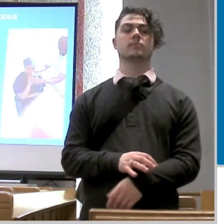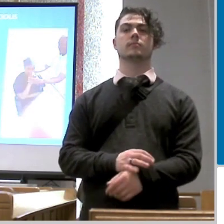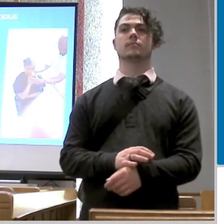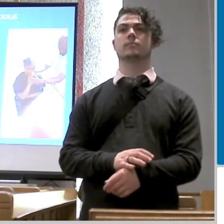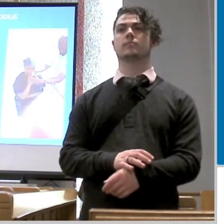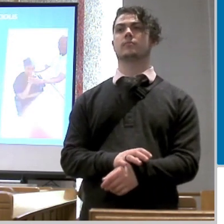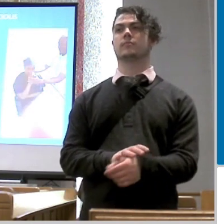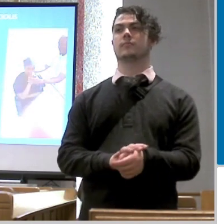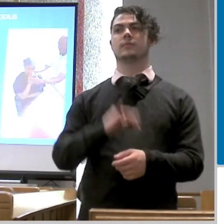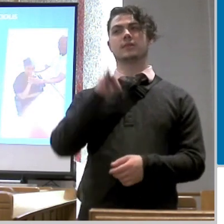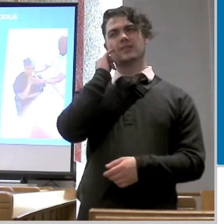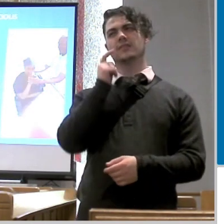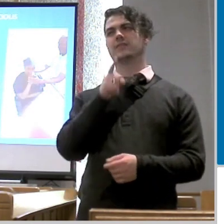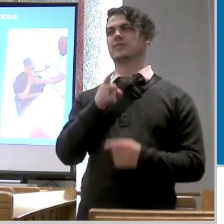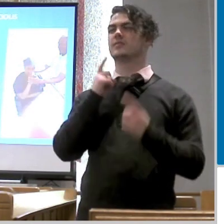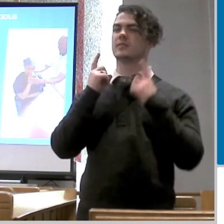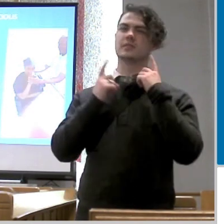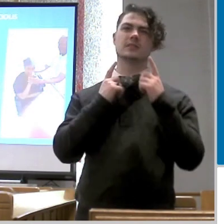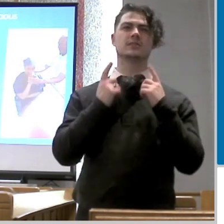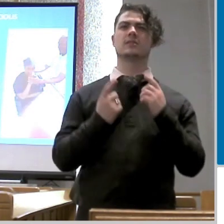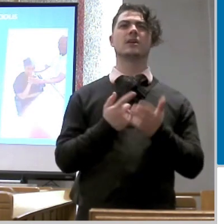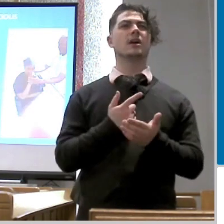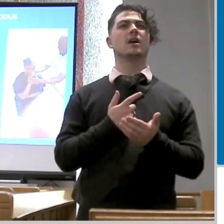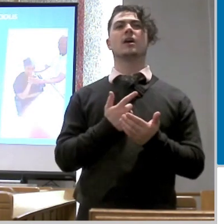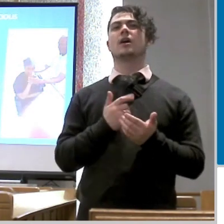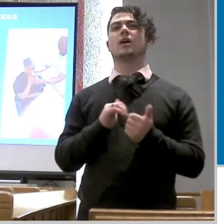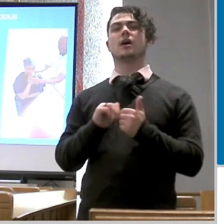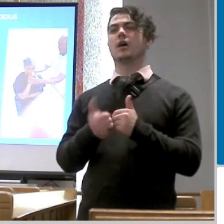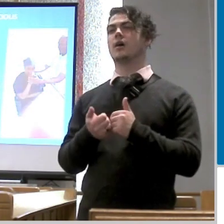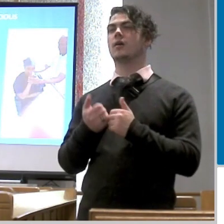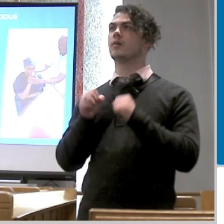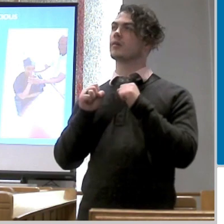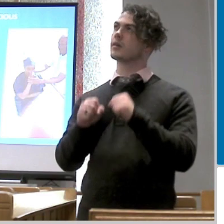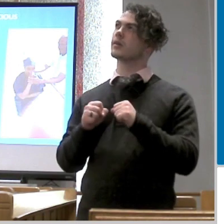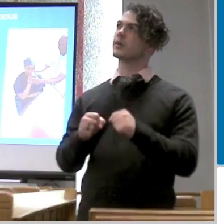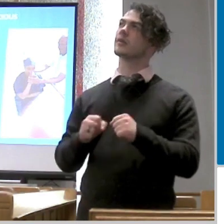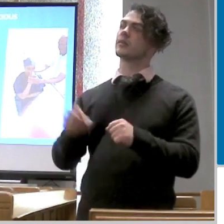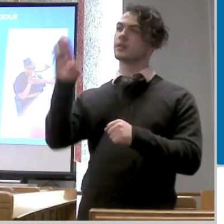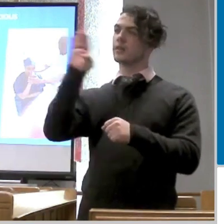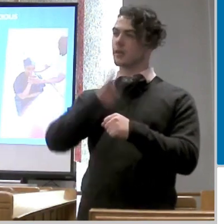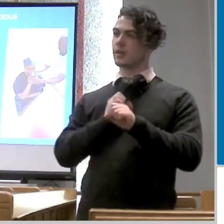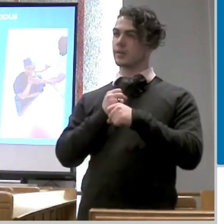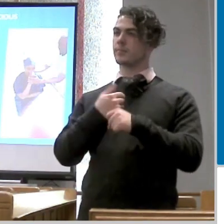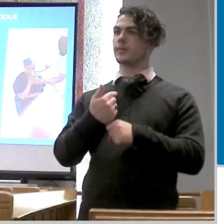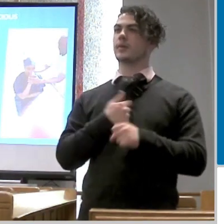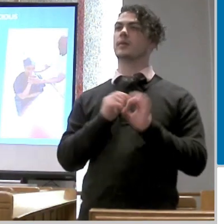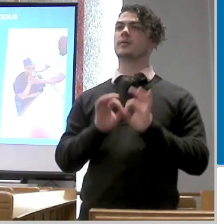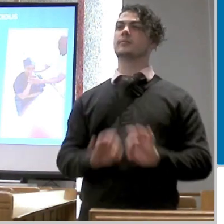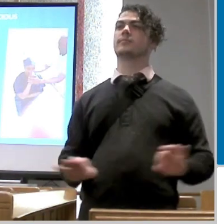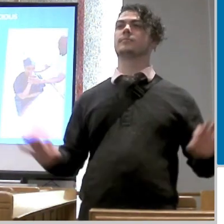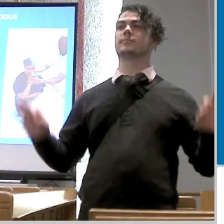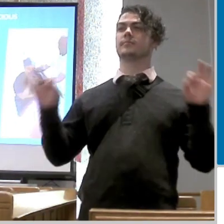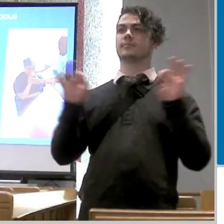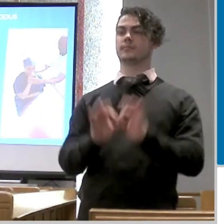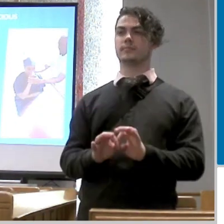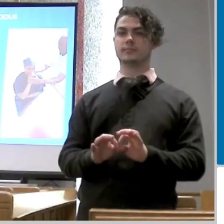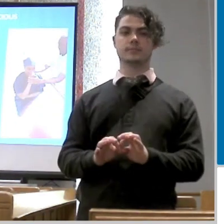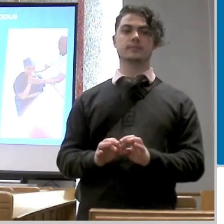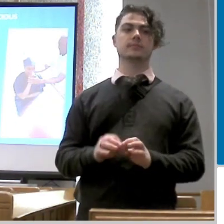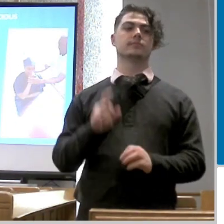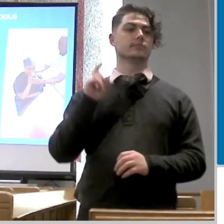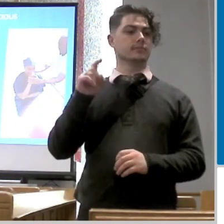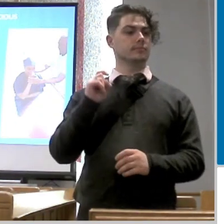you're wondering what i must do to be precious in the eyes of god i want to be precious in the eyes of god well i need to believe